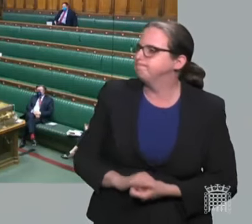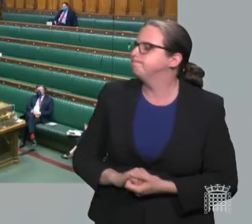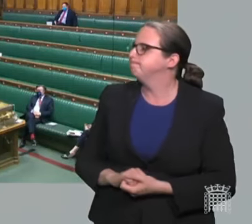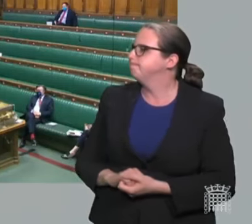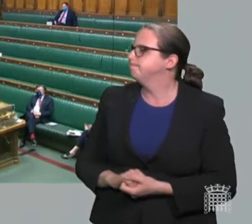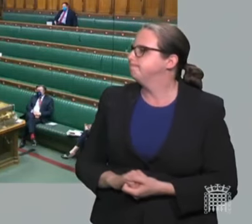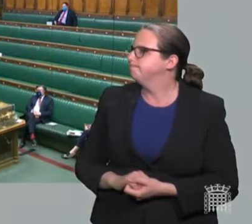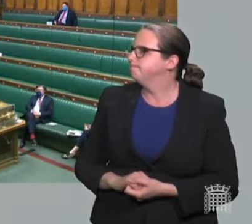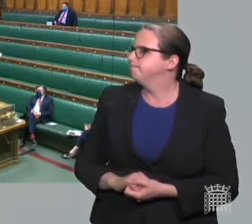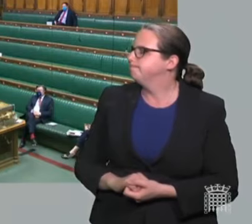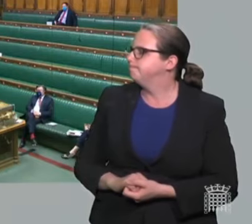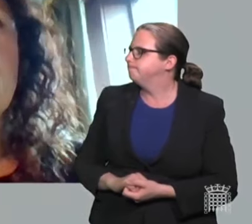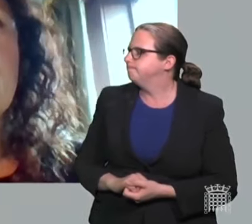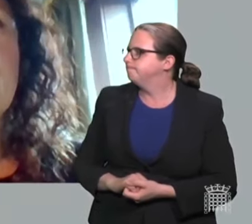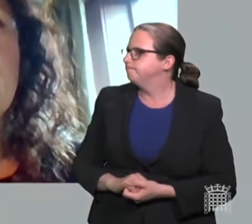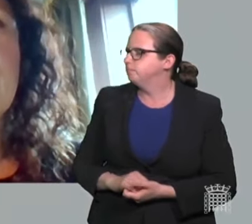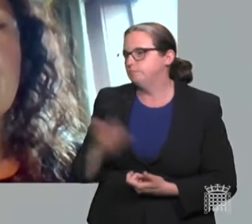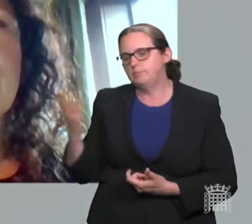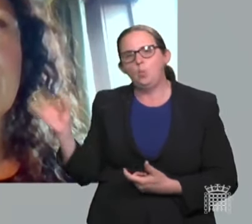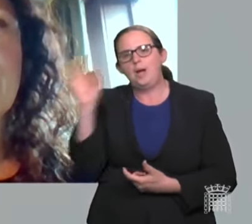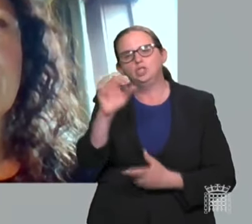We now go to Debbie Abrahams.